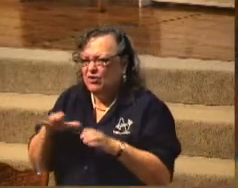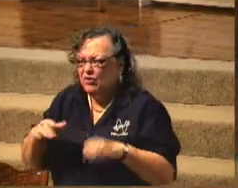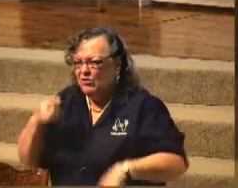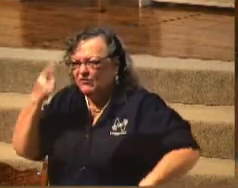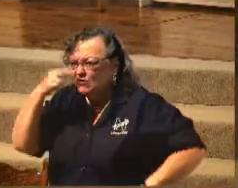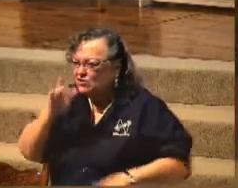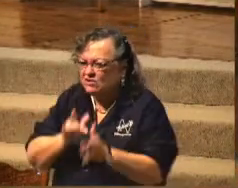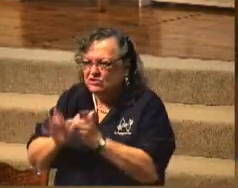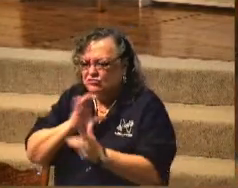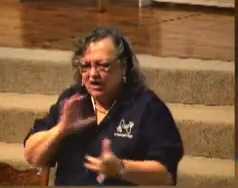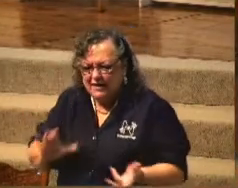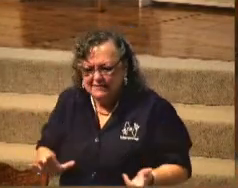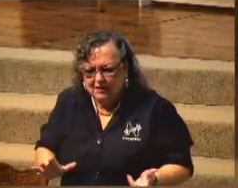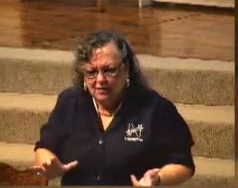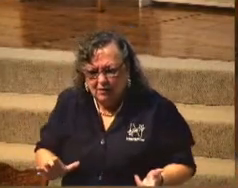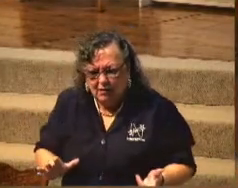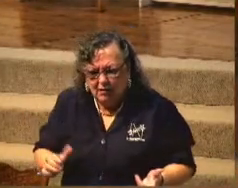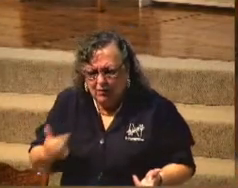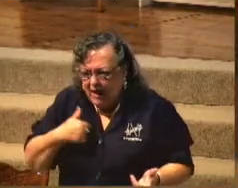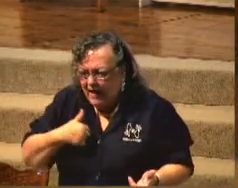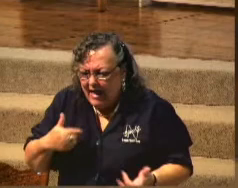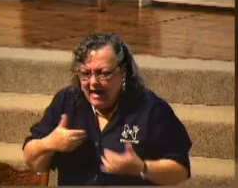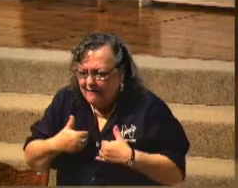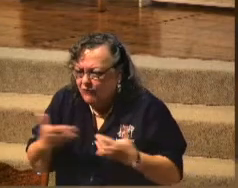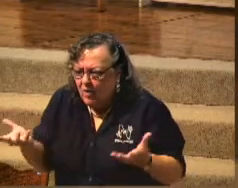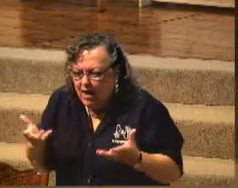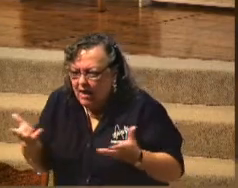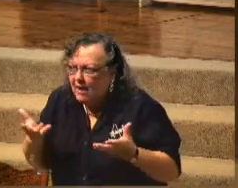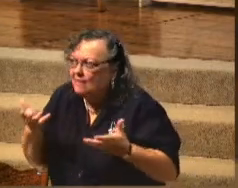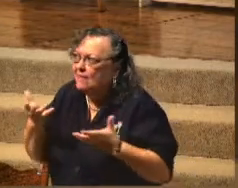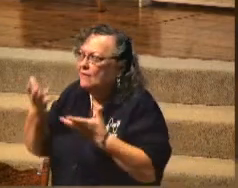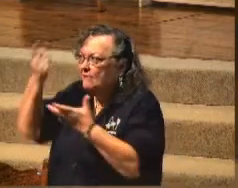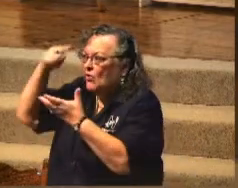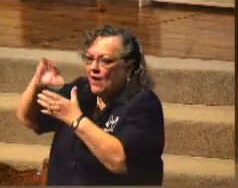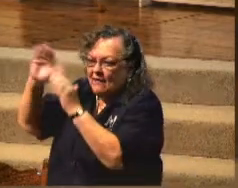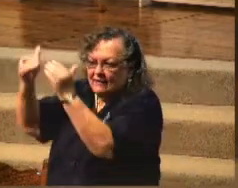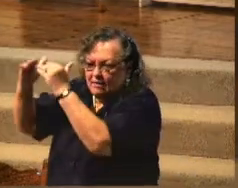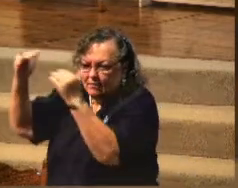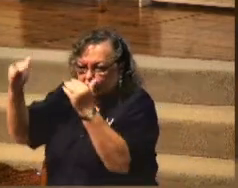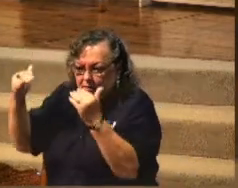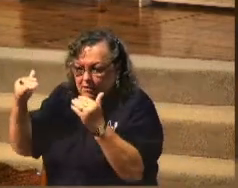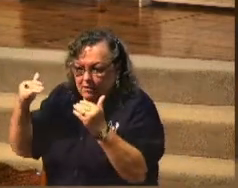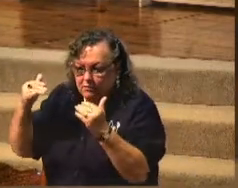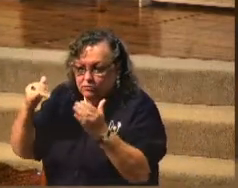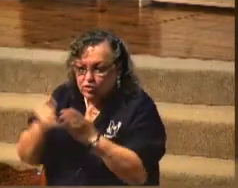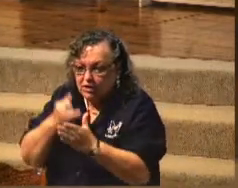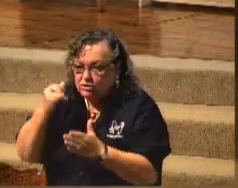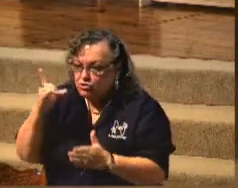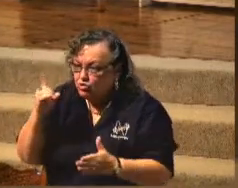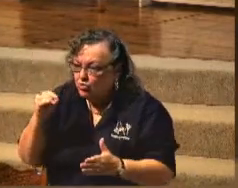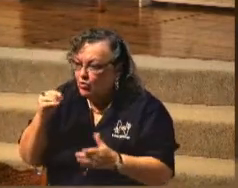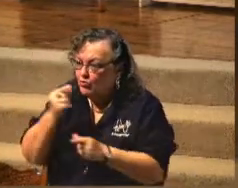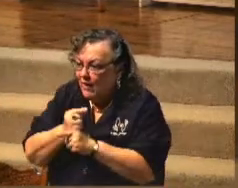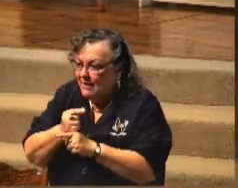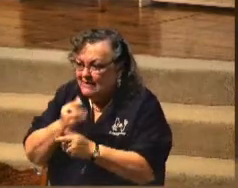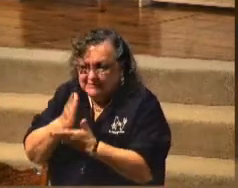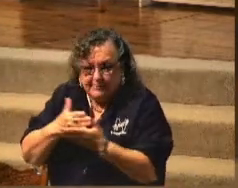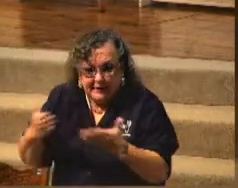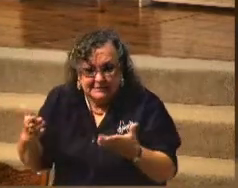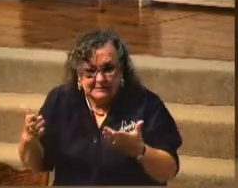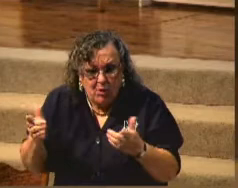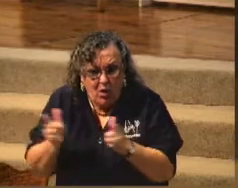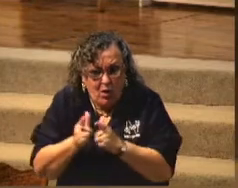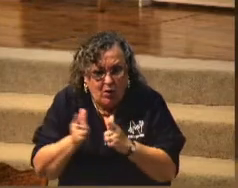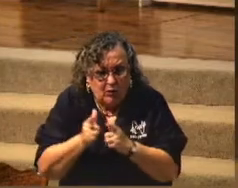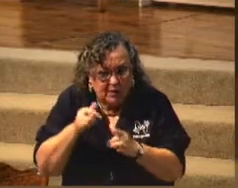I have to present to Him? Just do right today. Do something small. In your eyes, do something